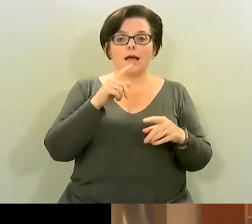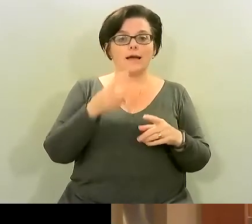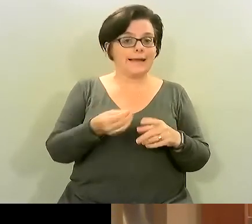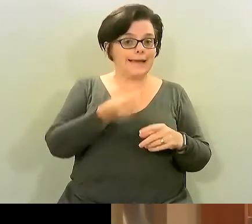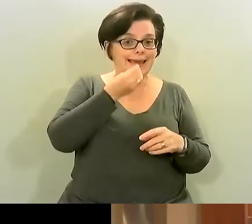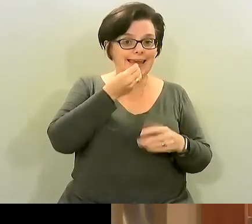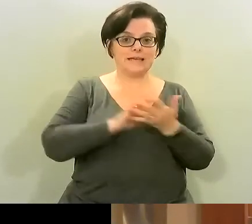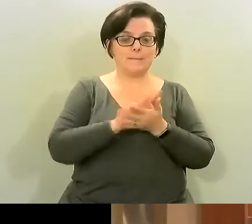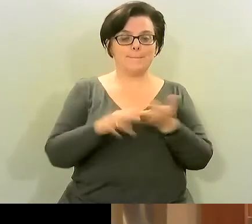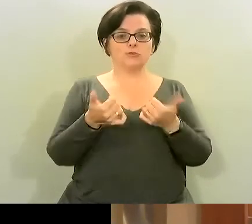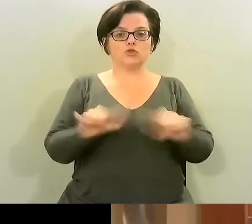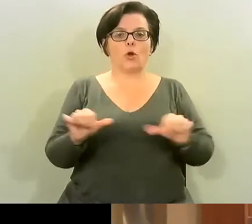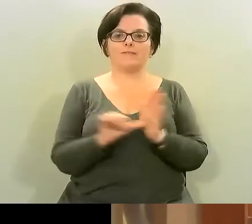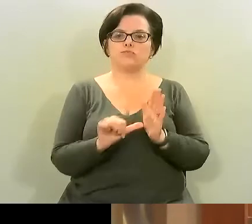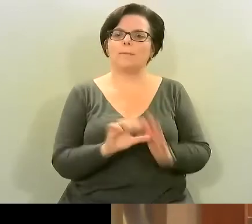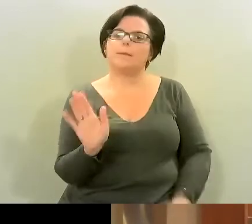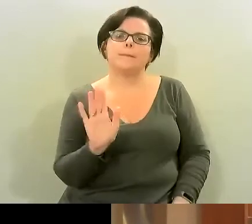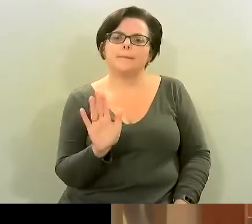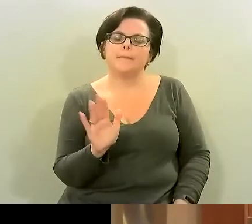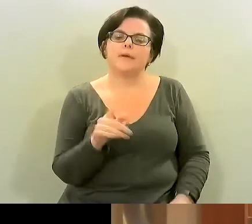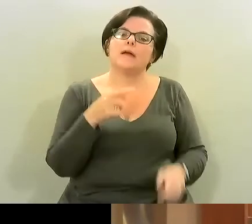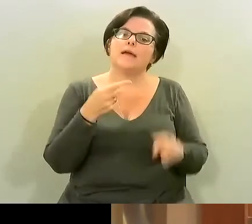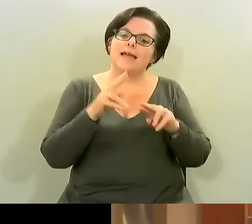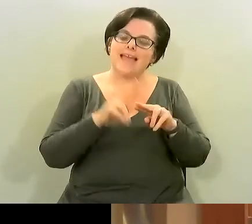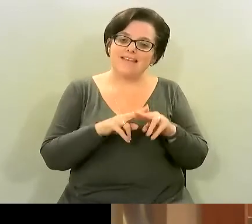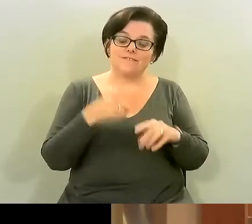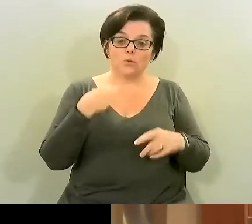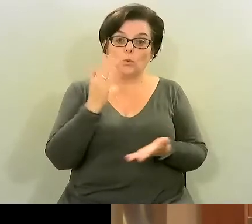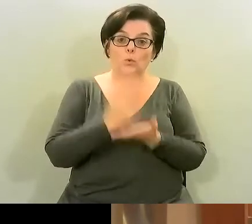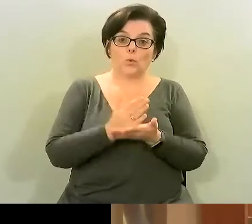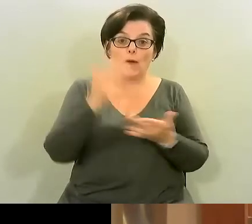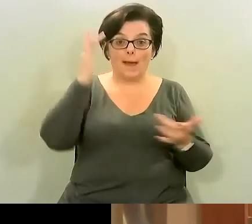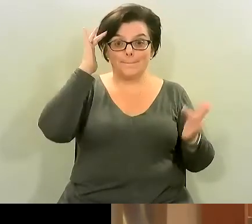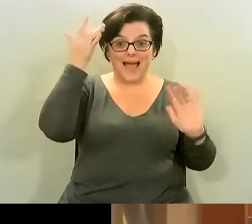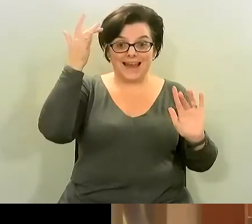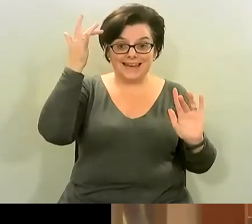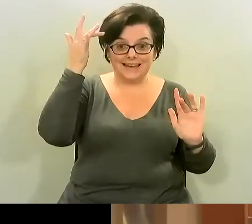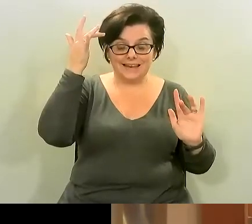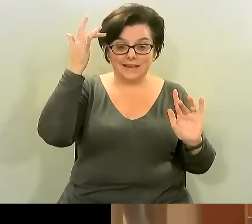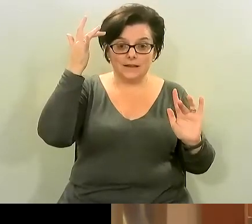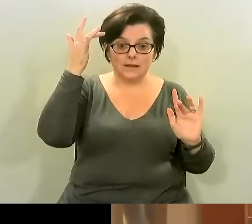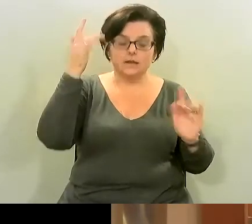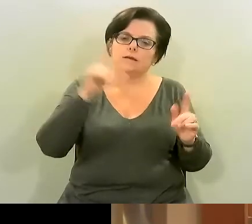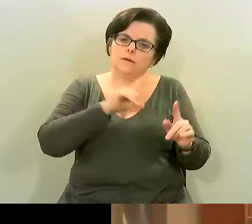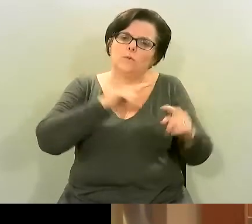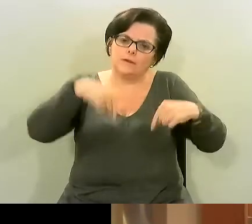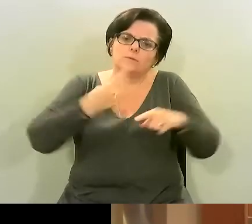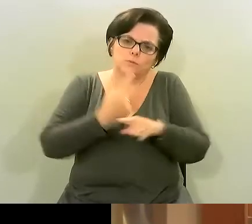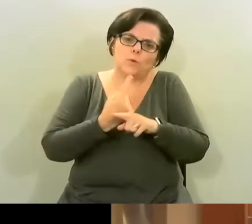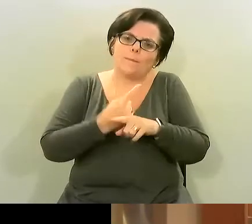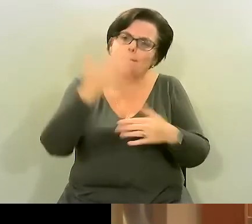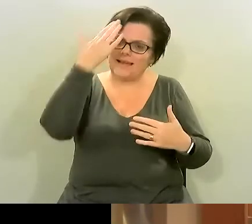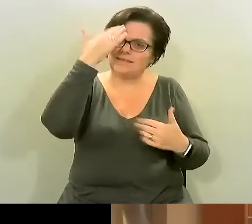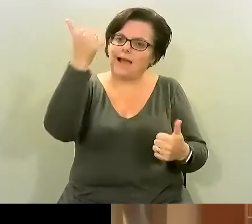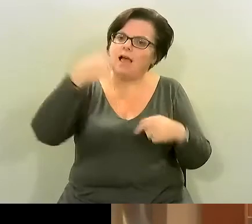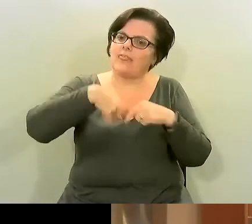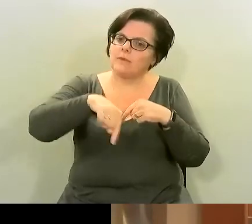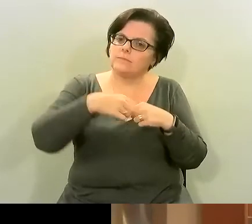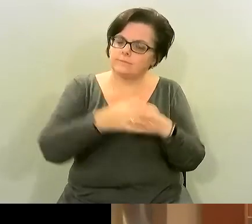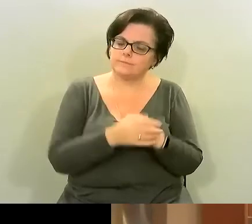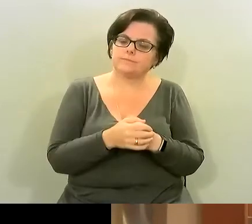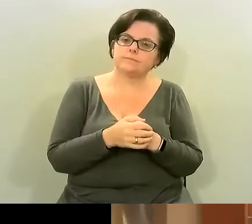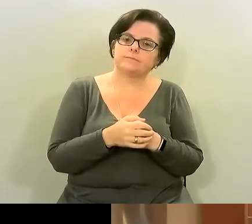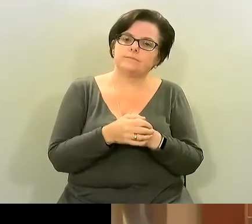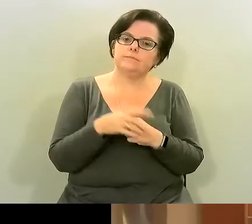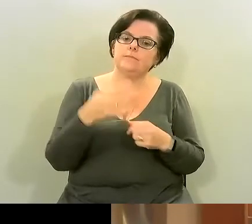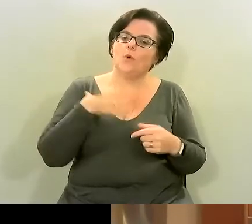lost touch with reality or is actively manic given this is a mental wellness week um i